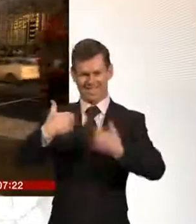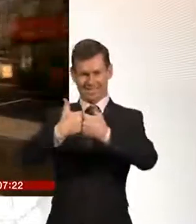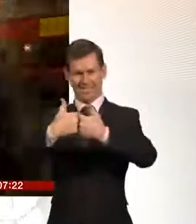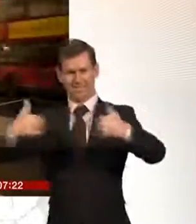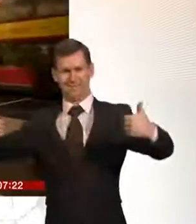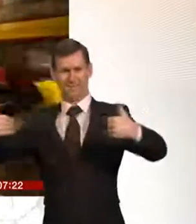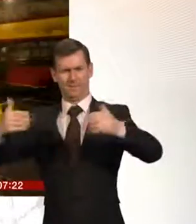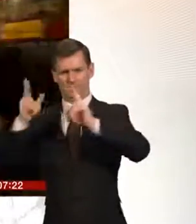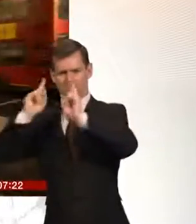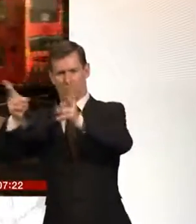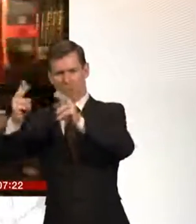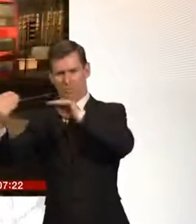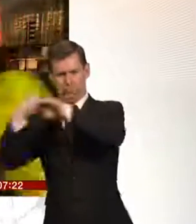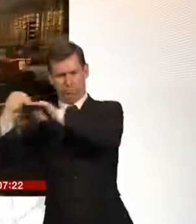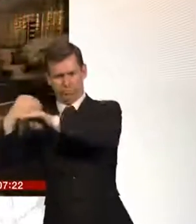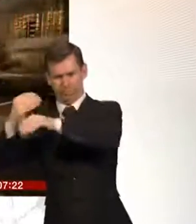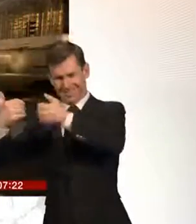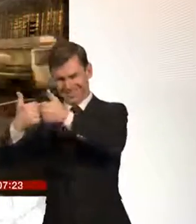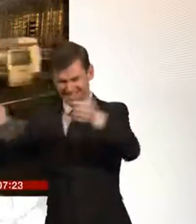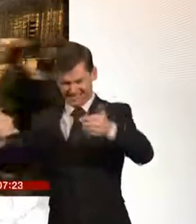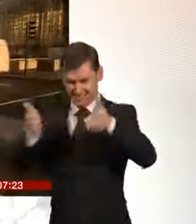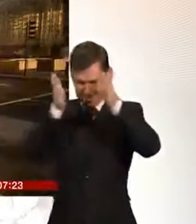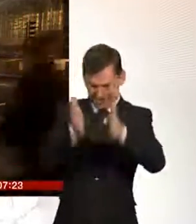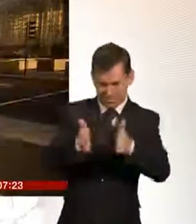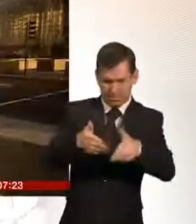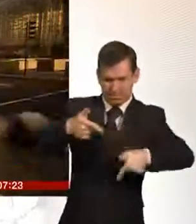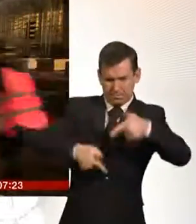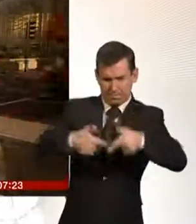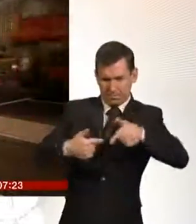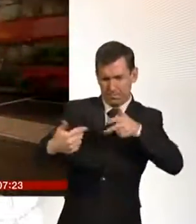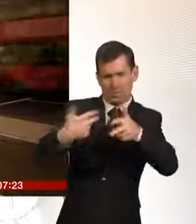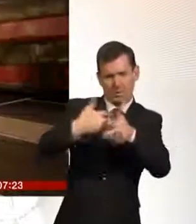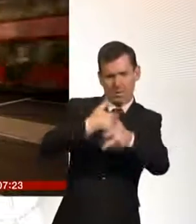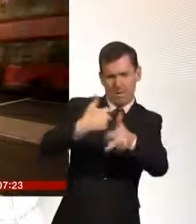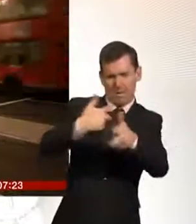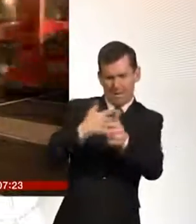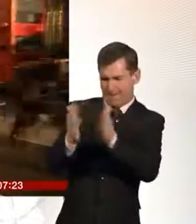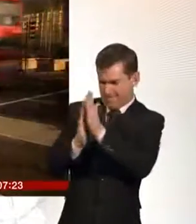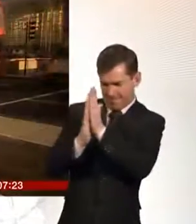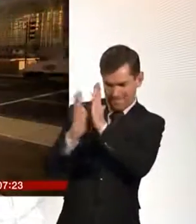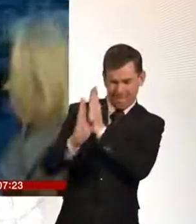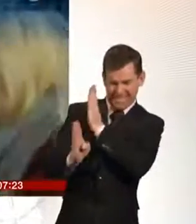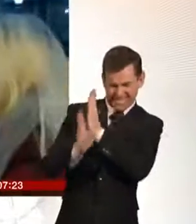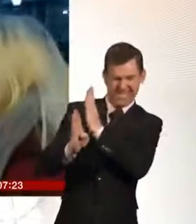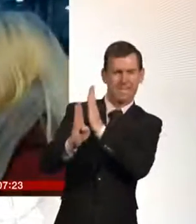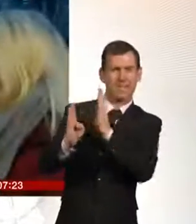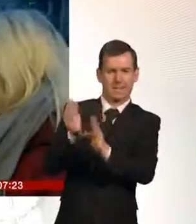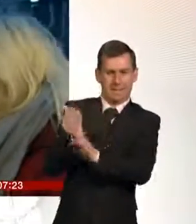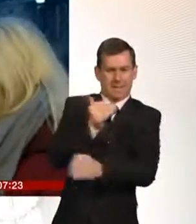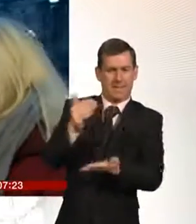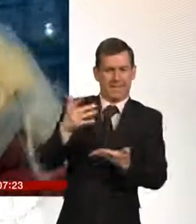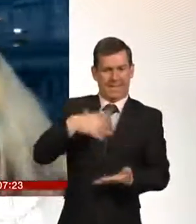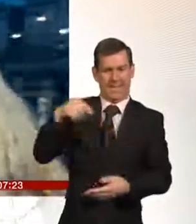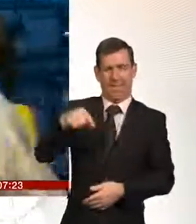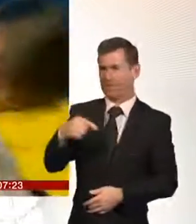vehicles is what makes people feel safe and that's what's going to get families on two wheels which is what we need thank you Ruthann and thank you baby Owen for